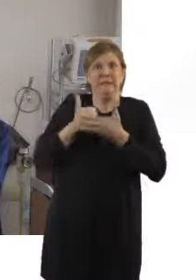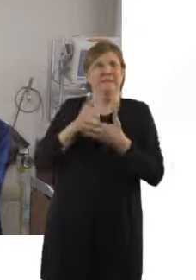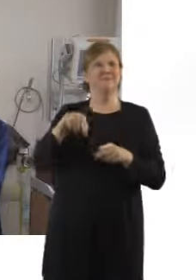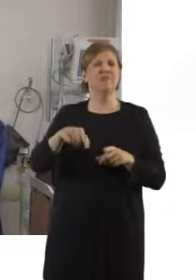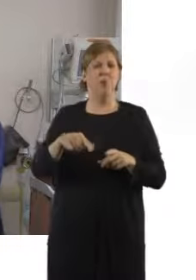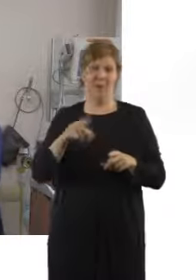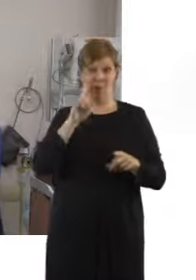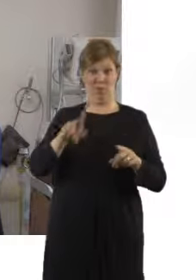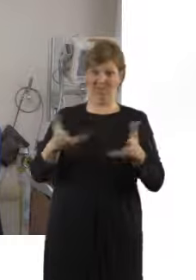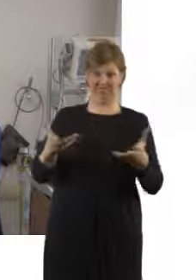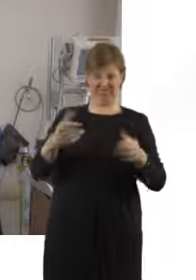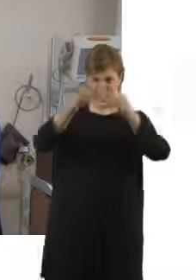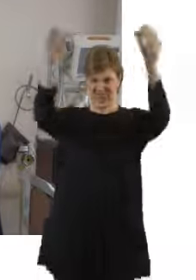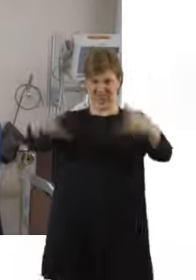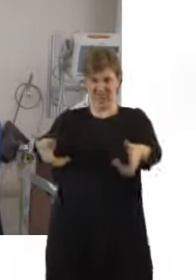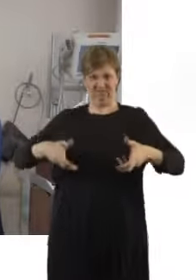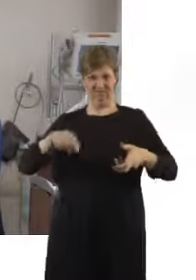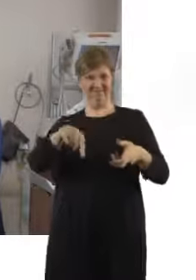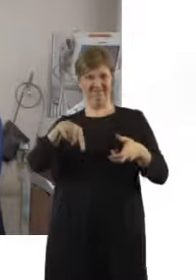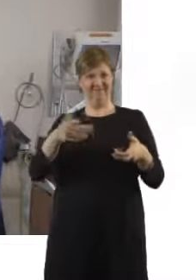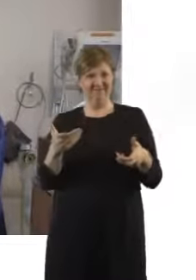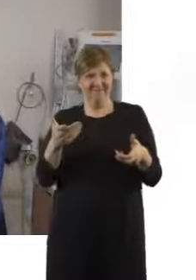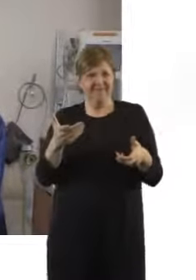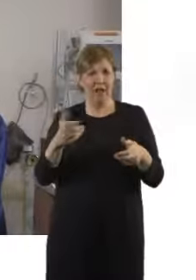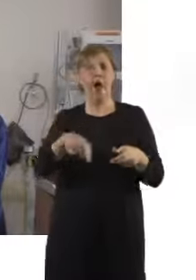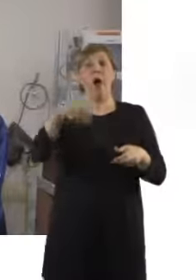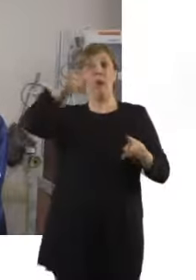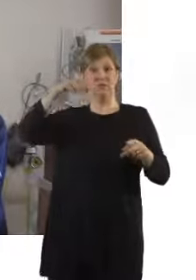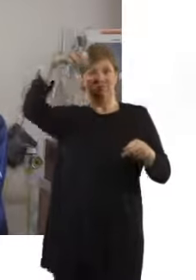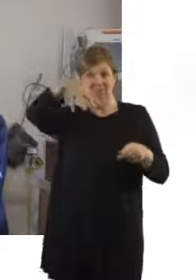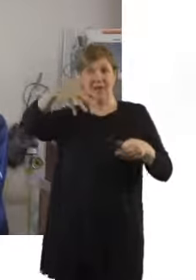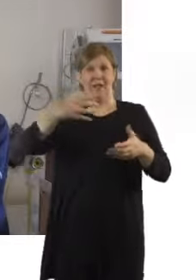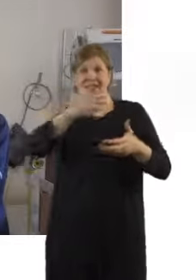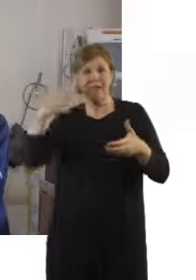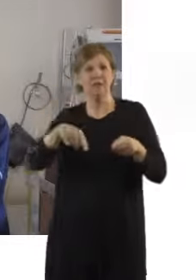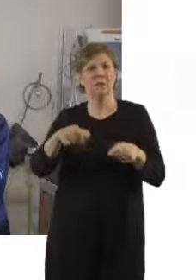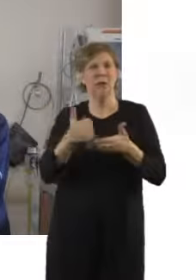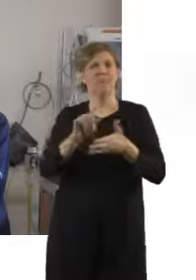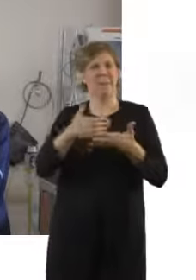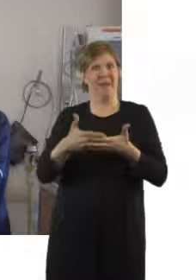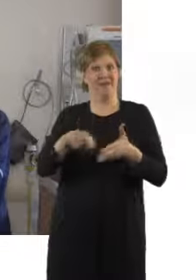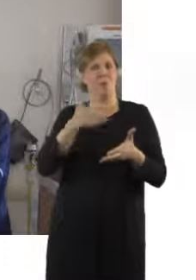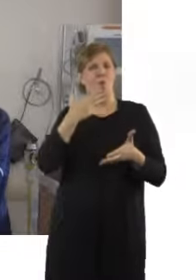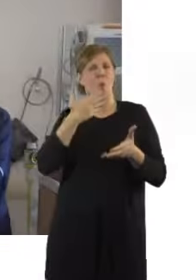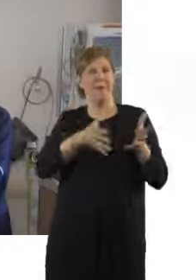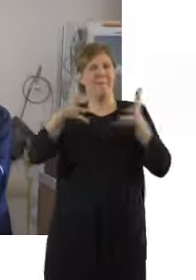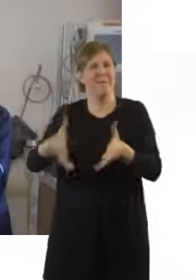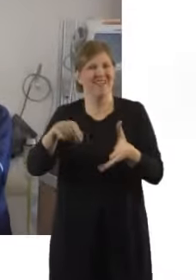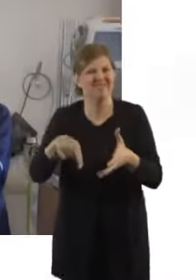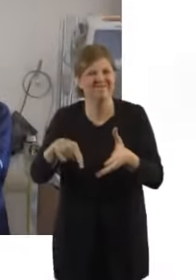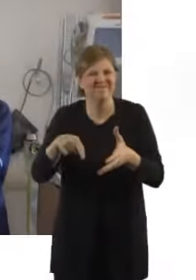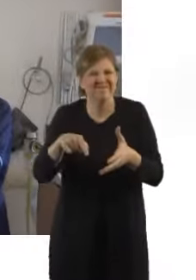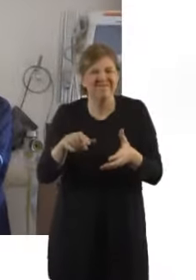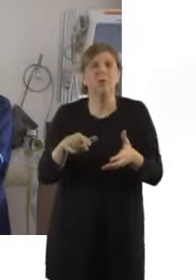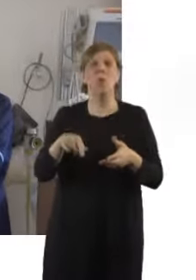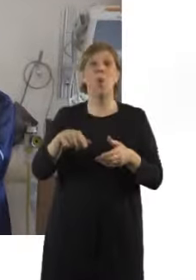There's a heater that helps us keep the baby warm, there's also a light which will let us see what we're doing, there's oxygen in